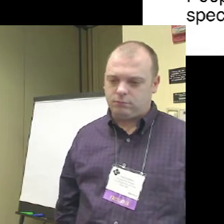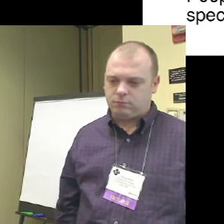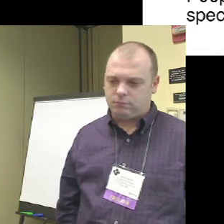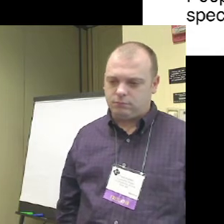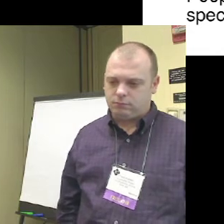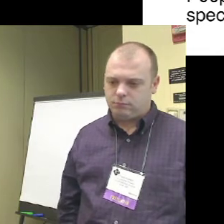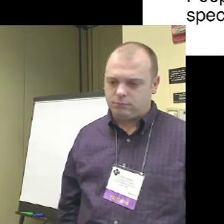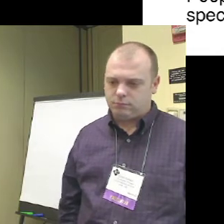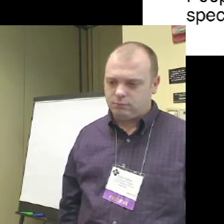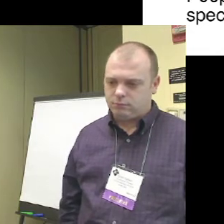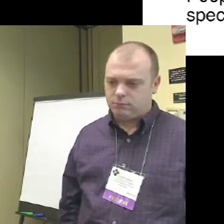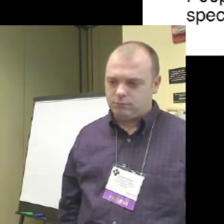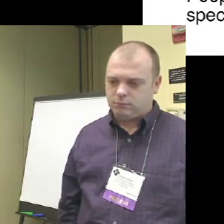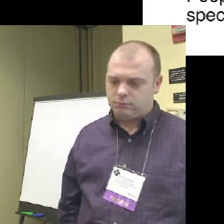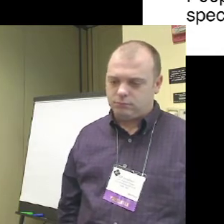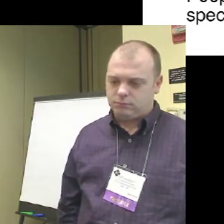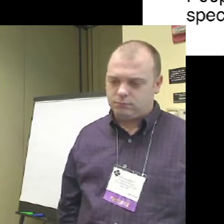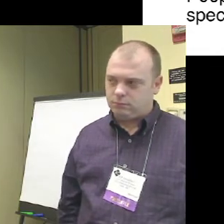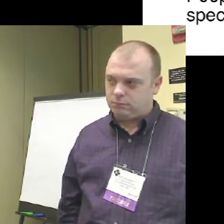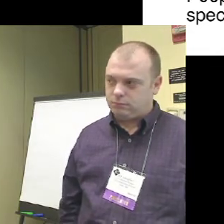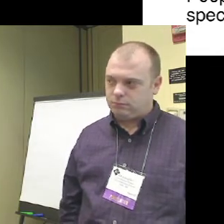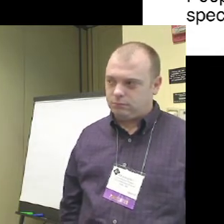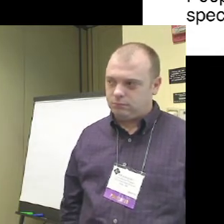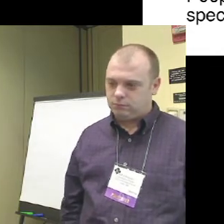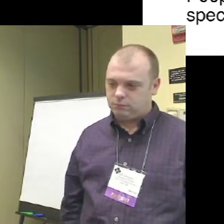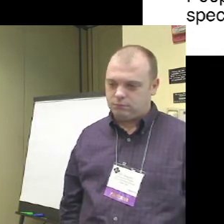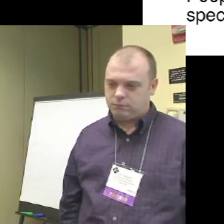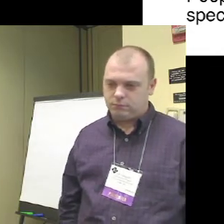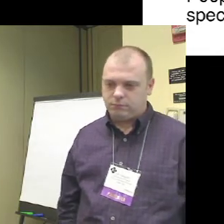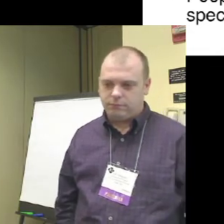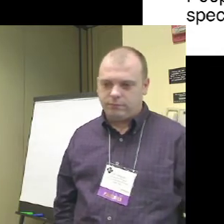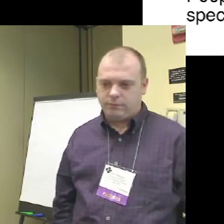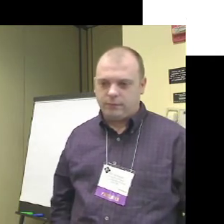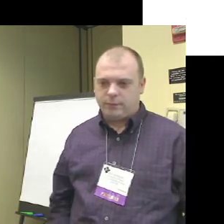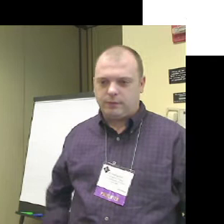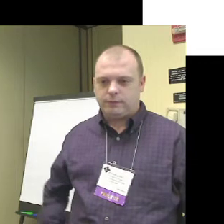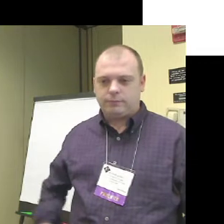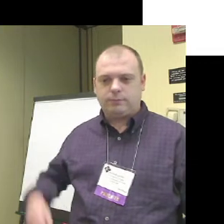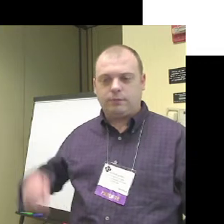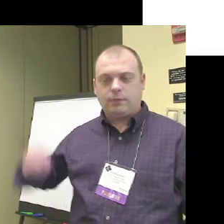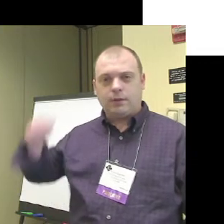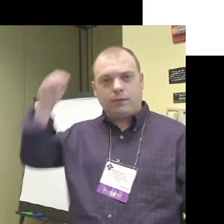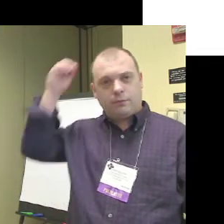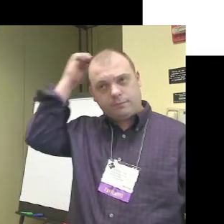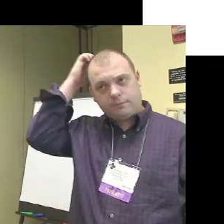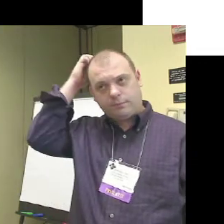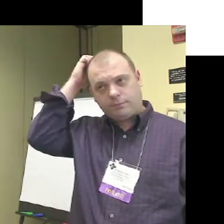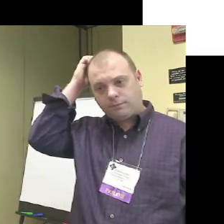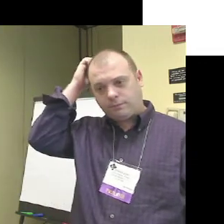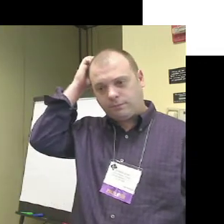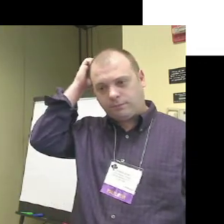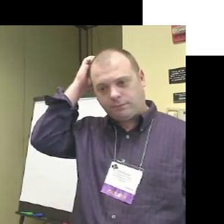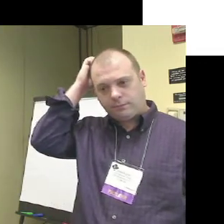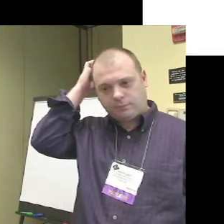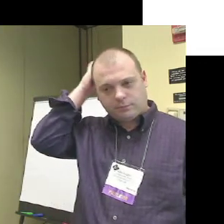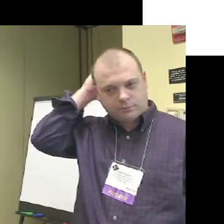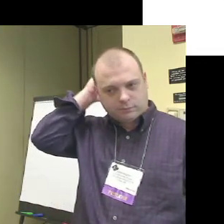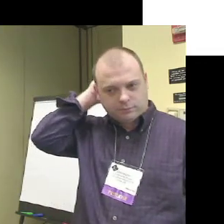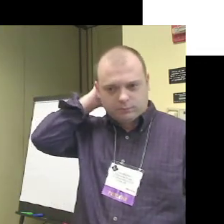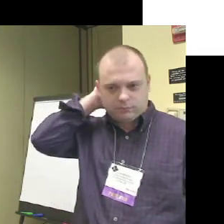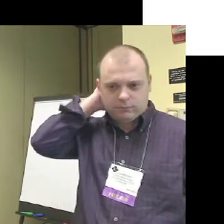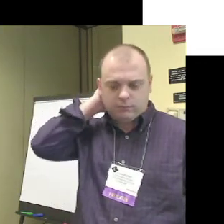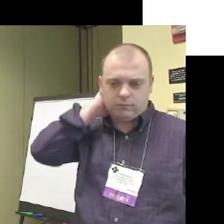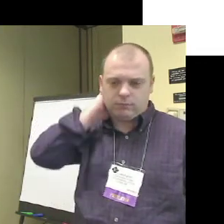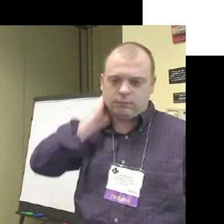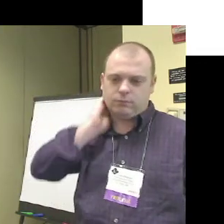relevant dyslexia. And I'm going to talk about that a bit more. But we're going to tell you about the different sessions